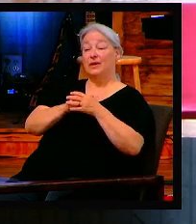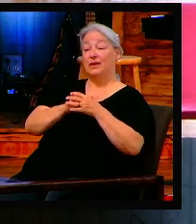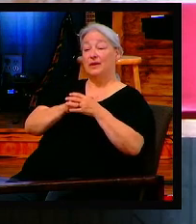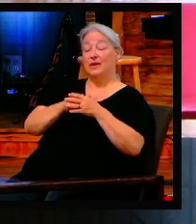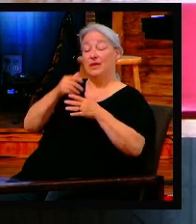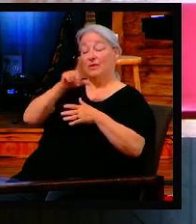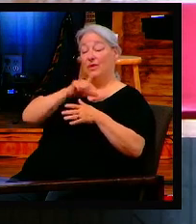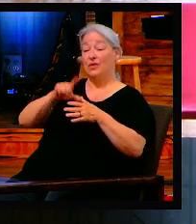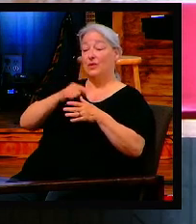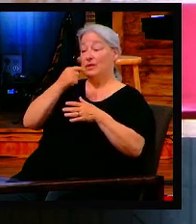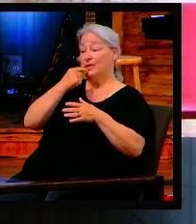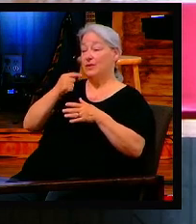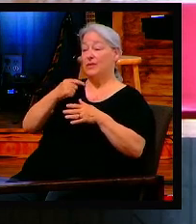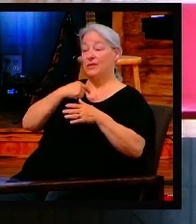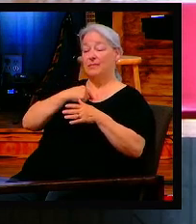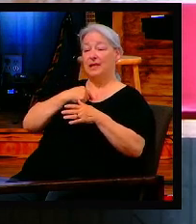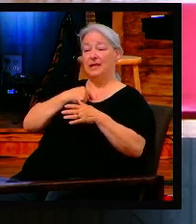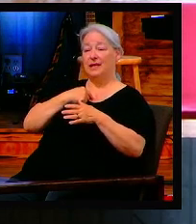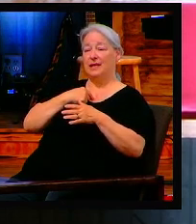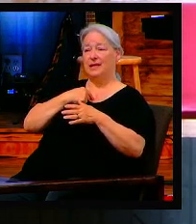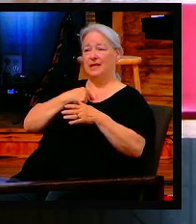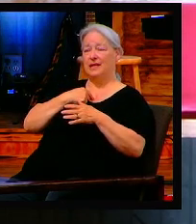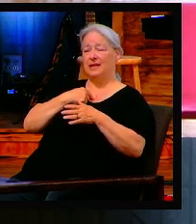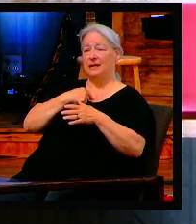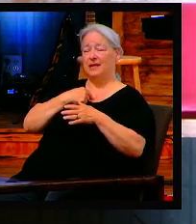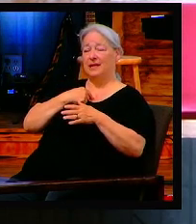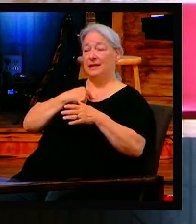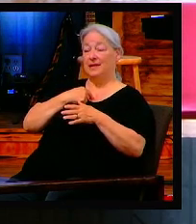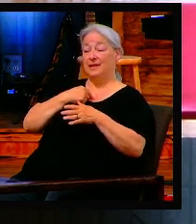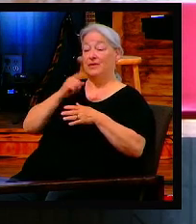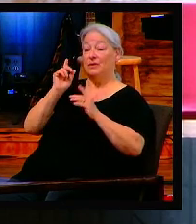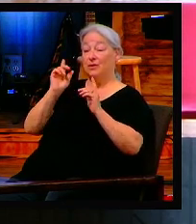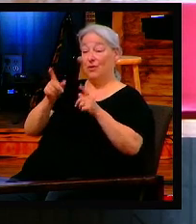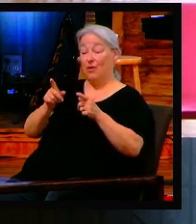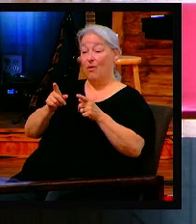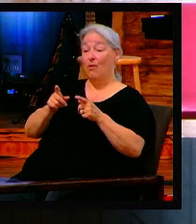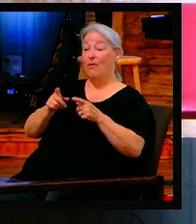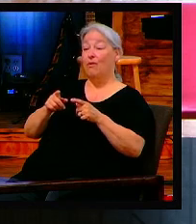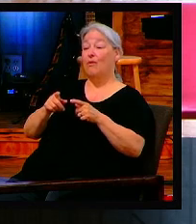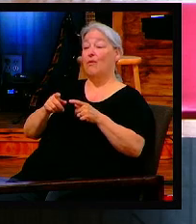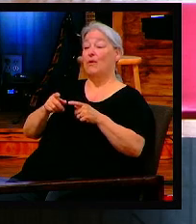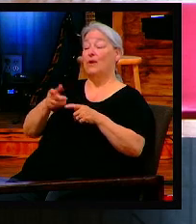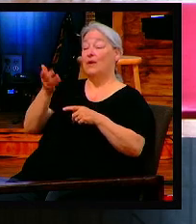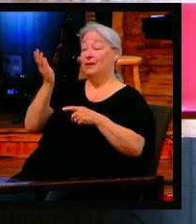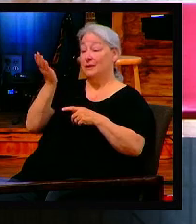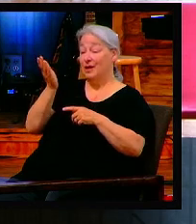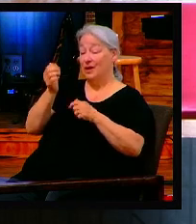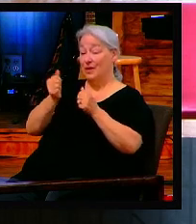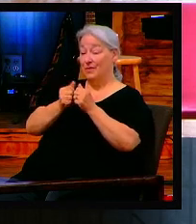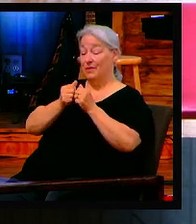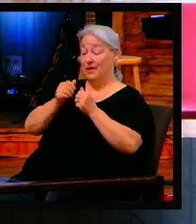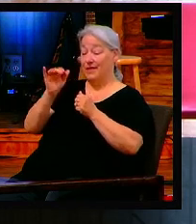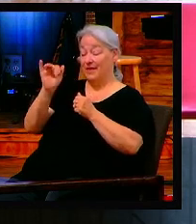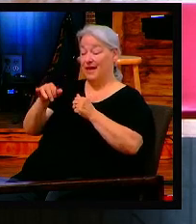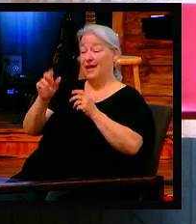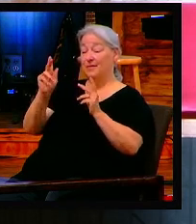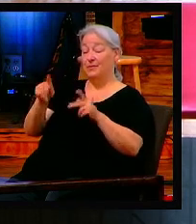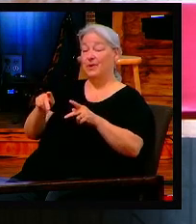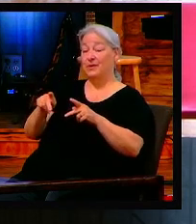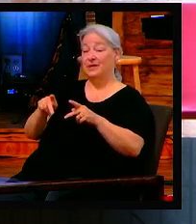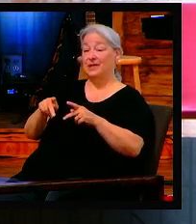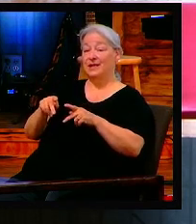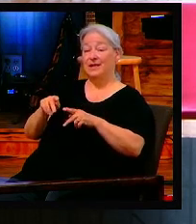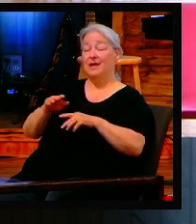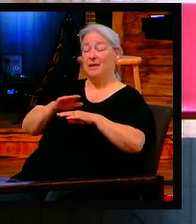just say, this is not the mark of the beast, but you're setting the stage for it. And so if we read this Bible, we